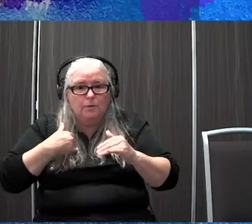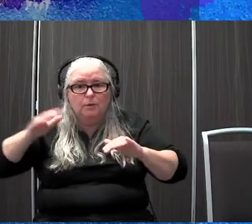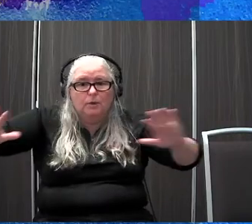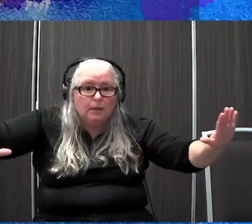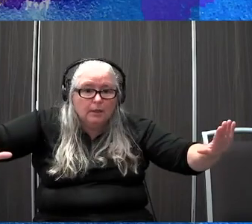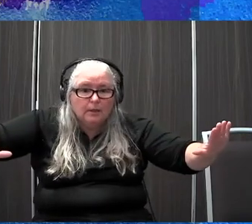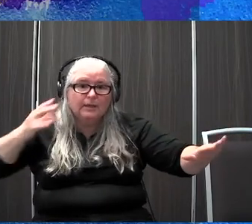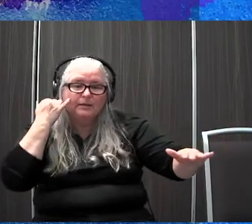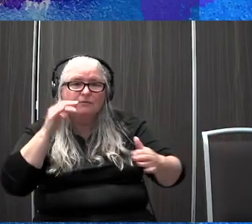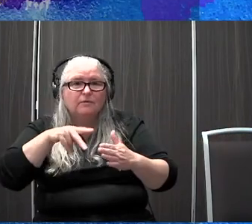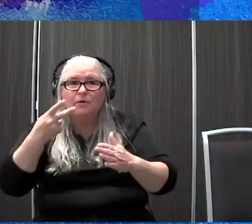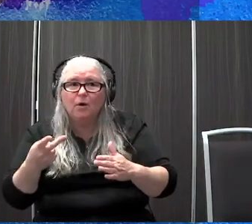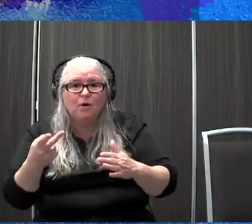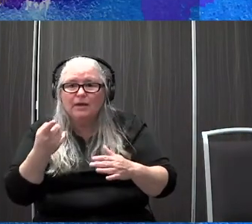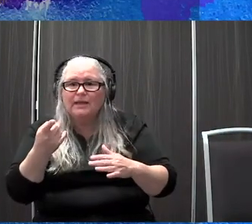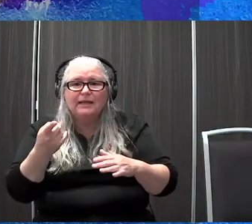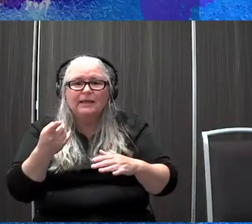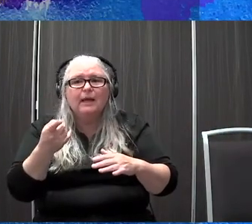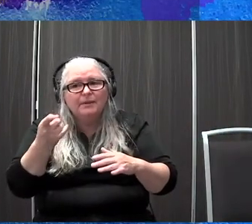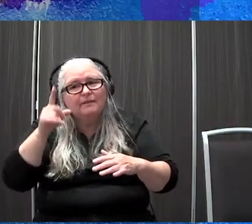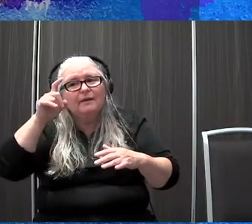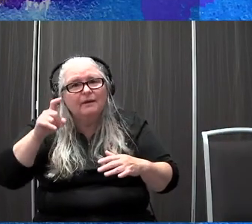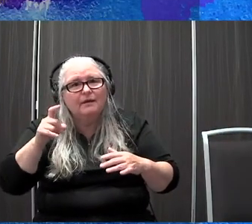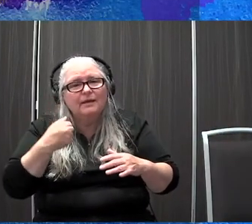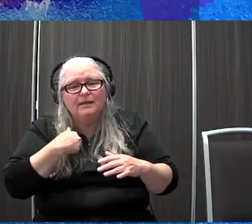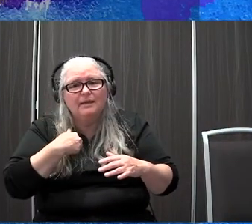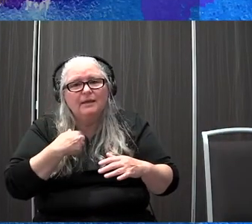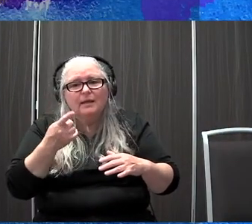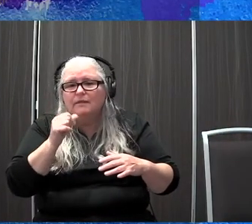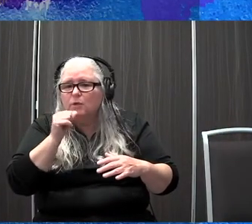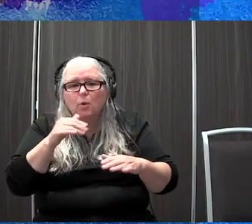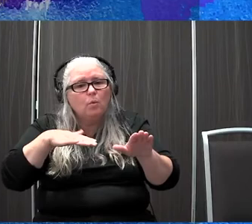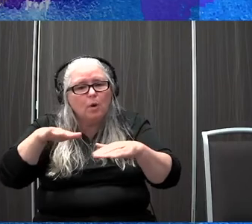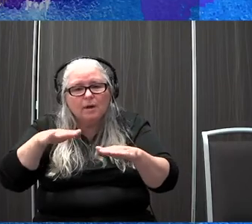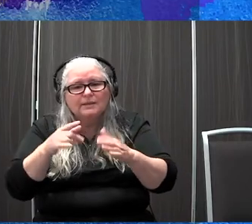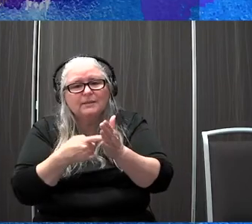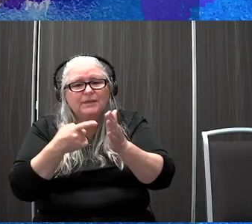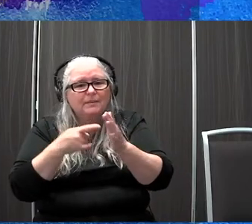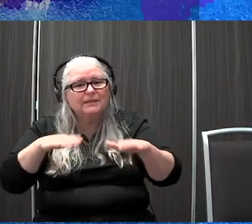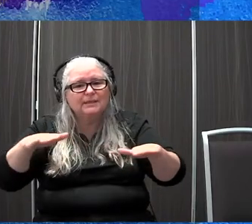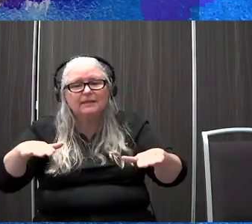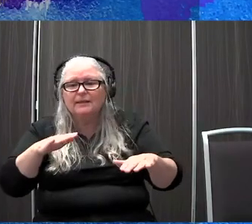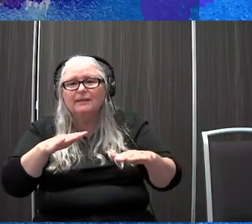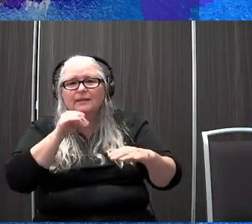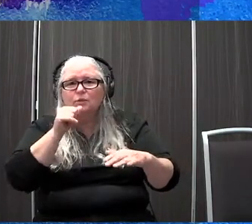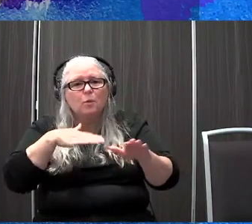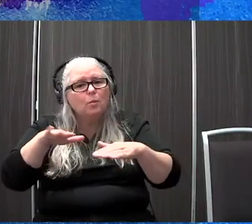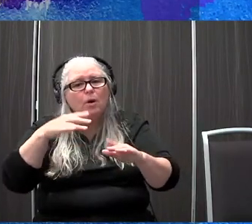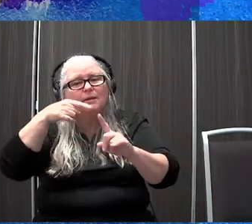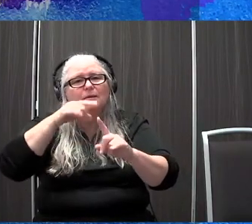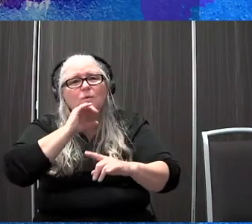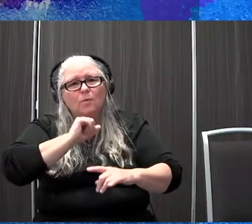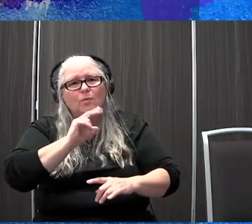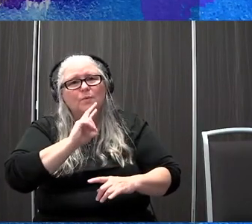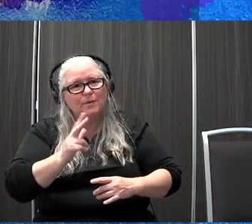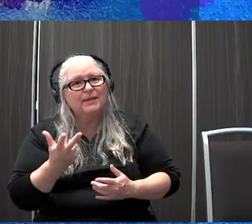it's not that they can never do it. A lot of our kids don't walk until they're age three or even up to age five or seven years old. So if you have